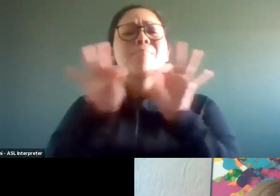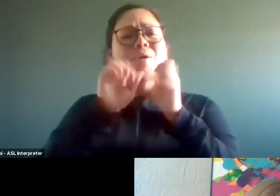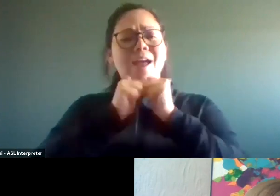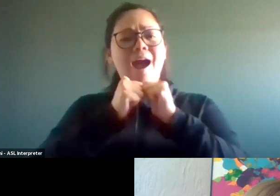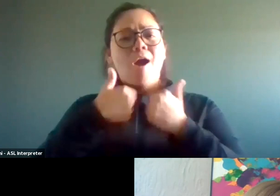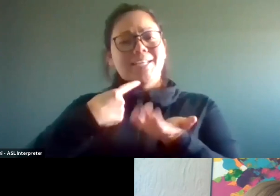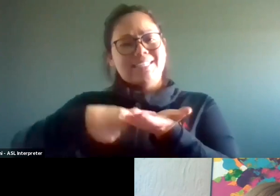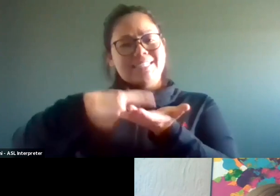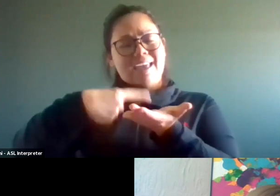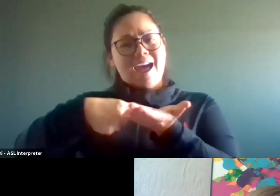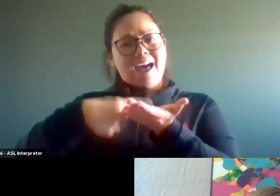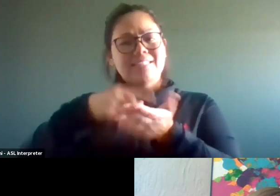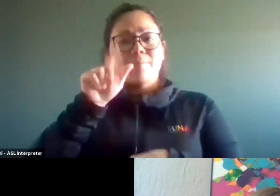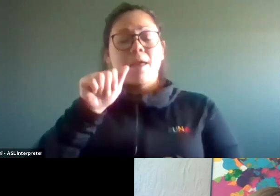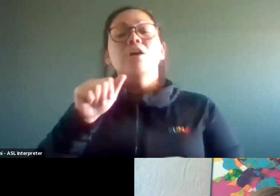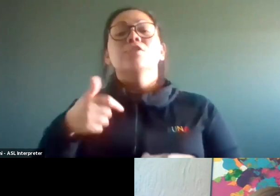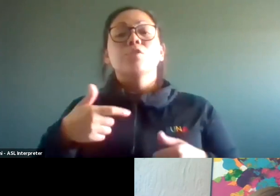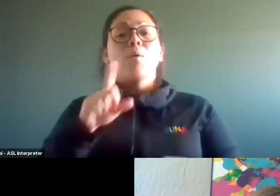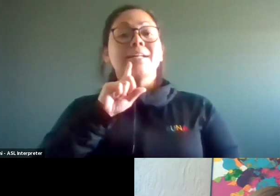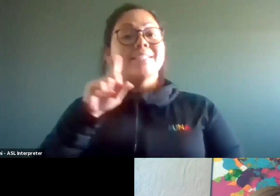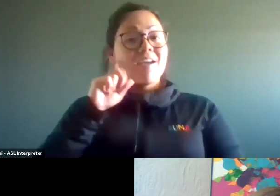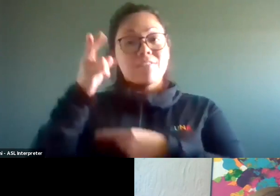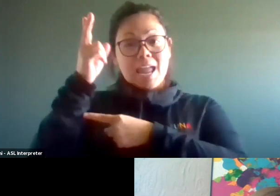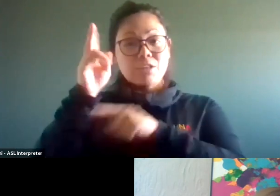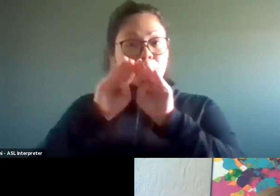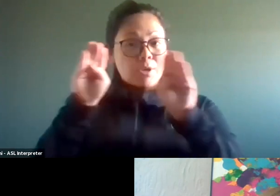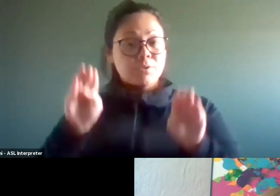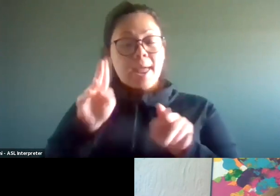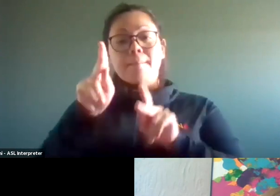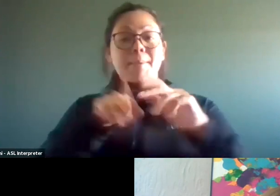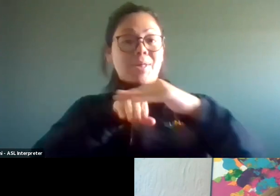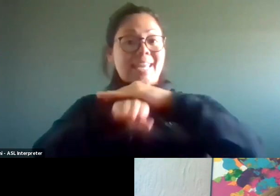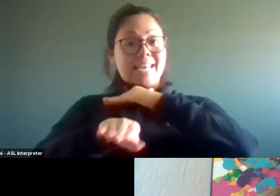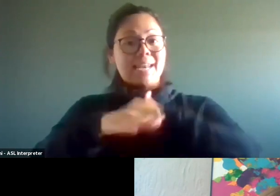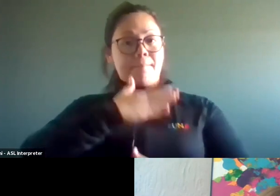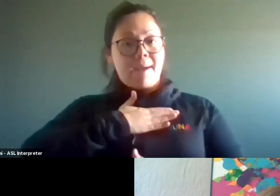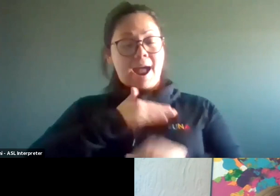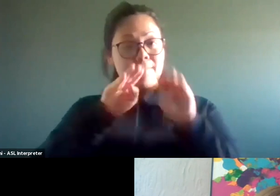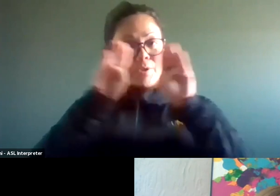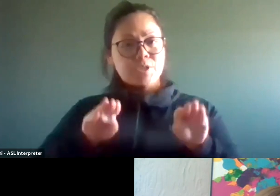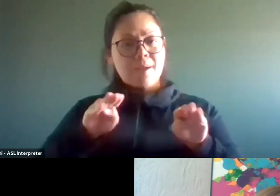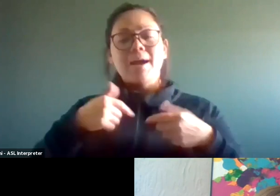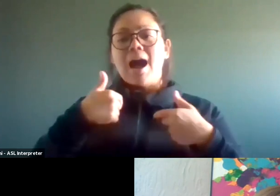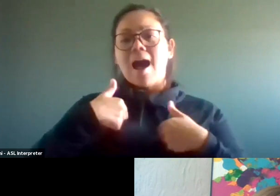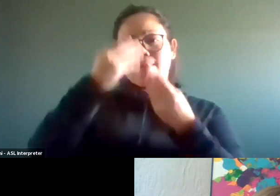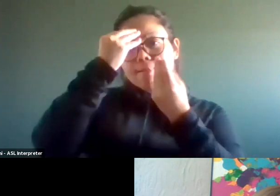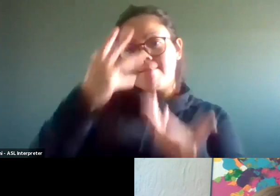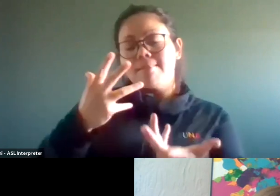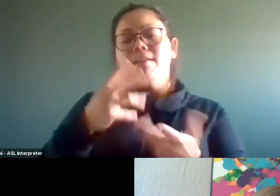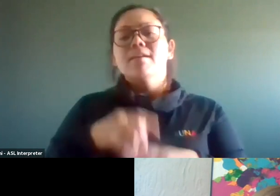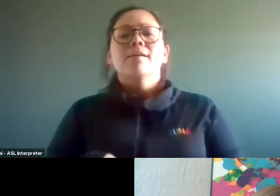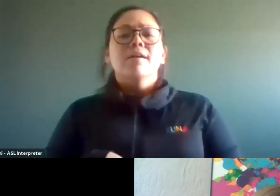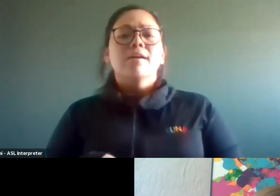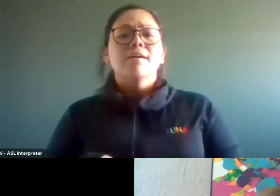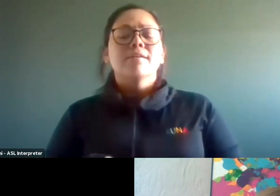disabilities. So I'm a Deaf History Museum. When people come to my museum, I don't tell them all about, well, you know,